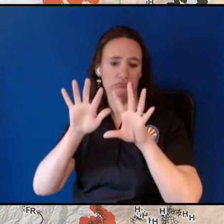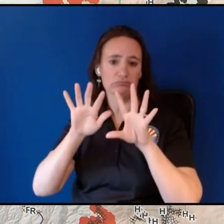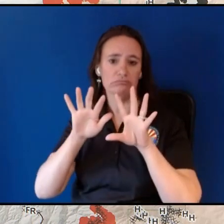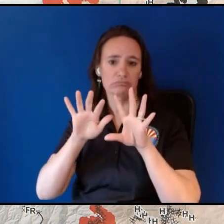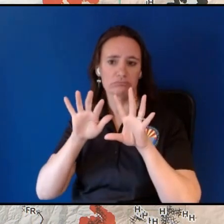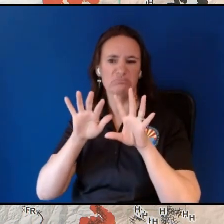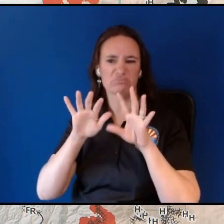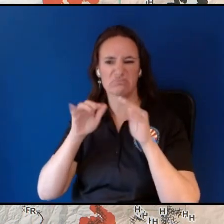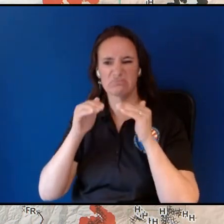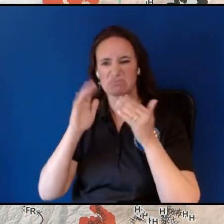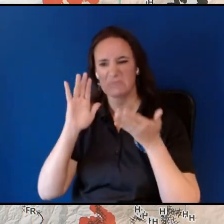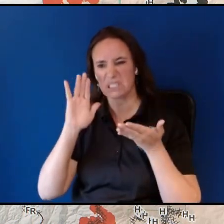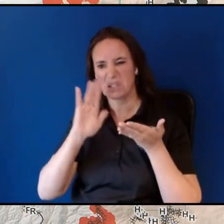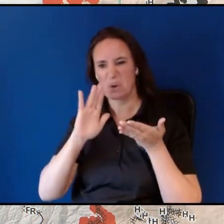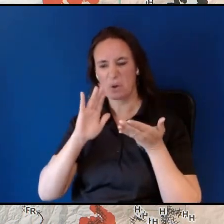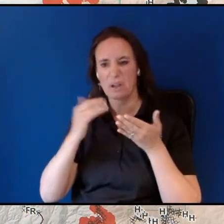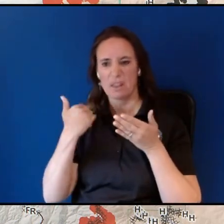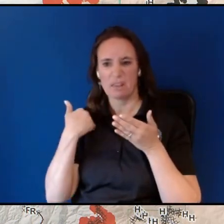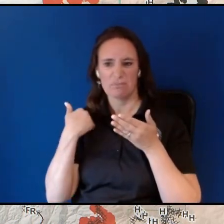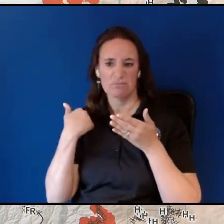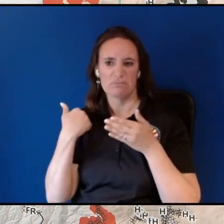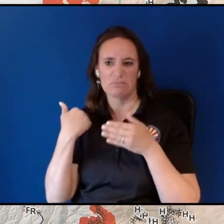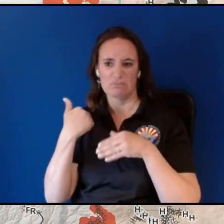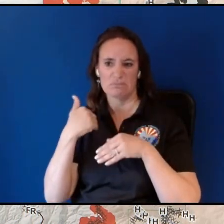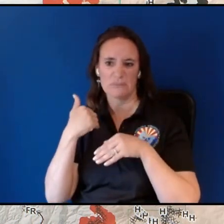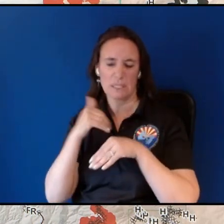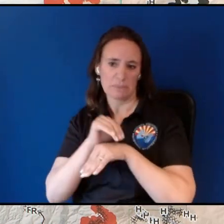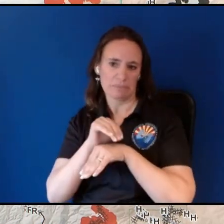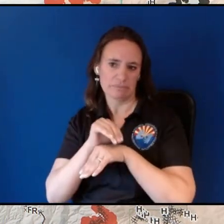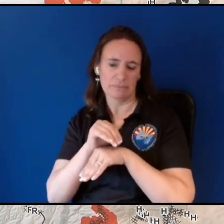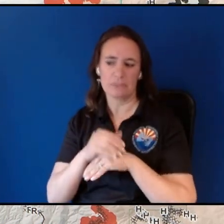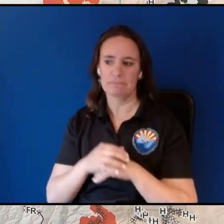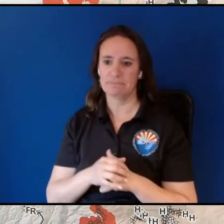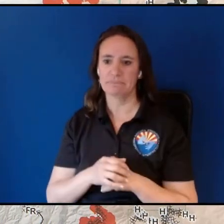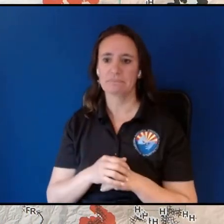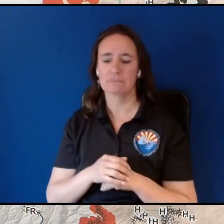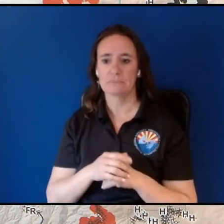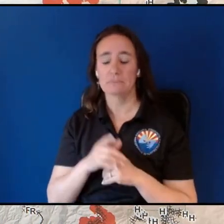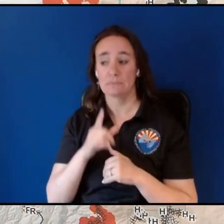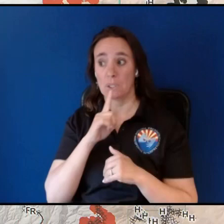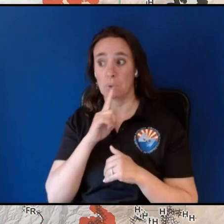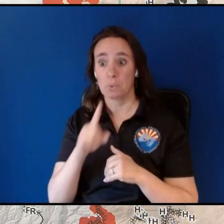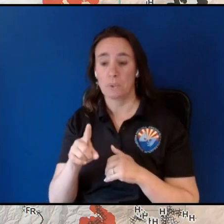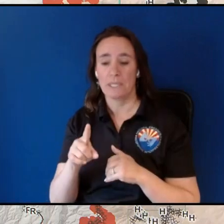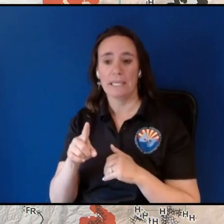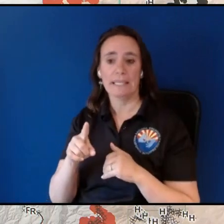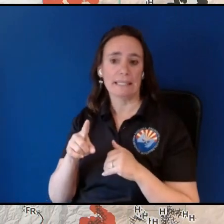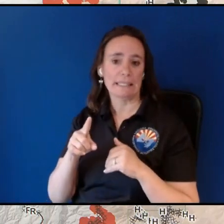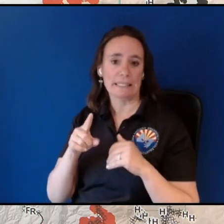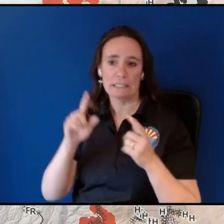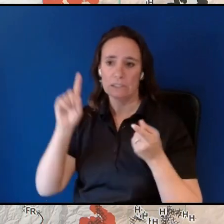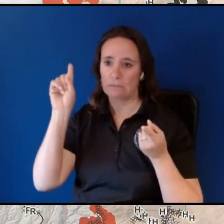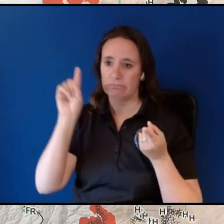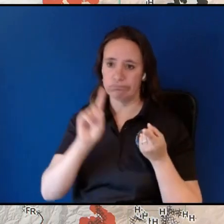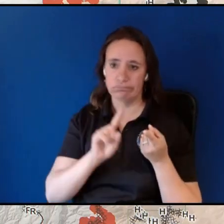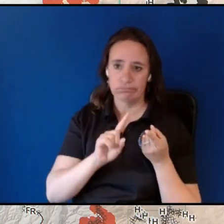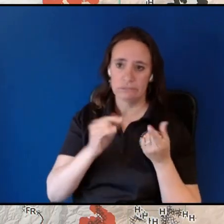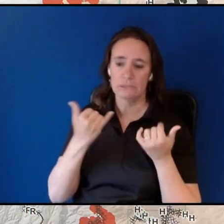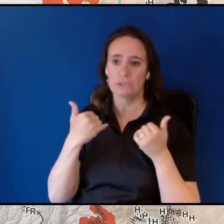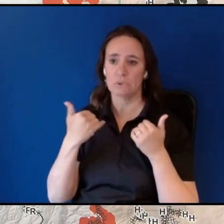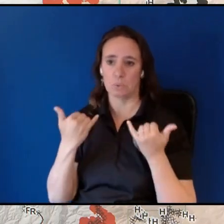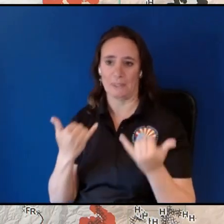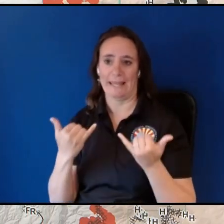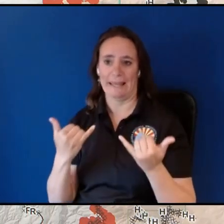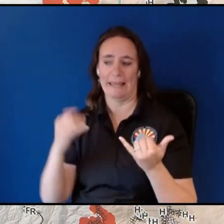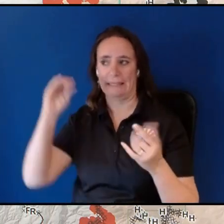nights but that's still very healthy they're already coming down quickly though again sunny skies out there today with more sun